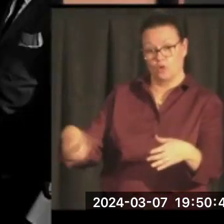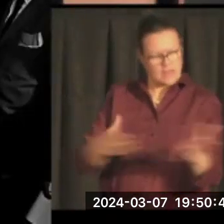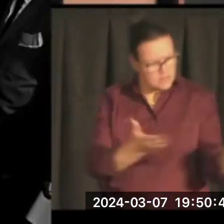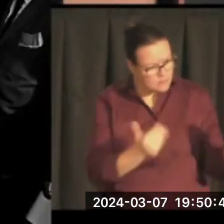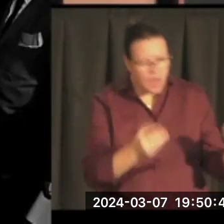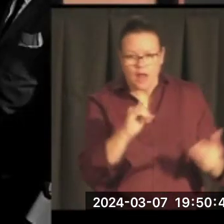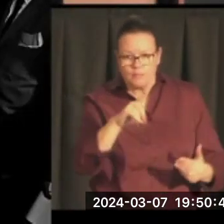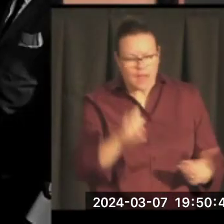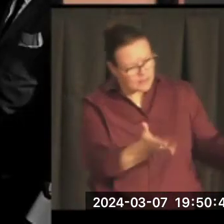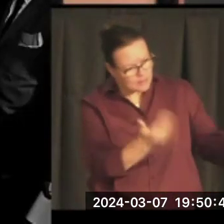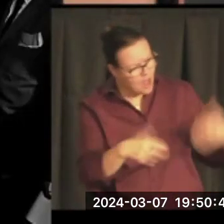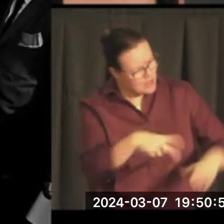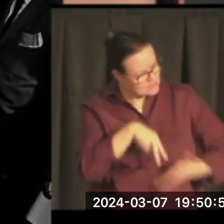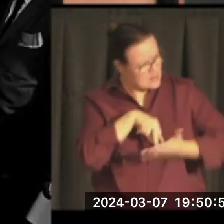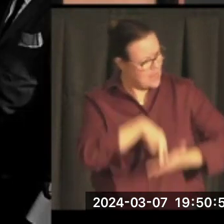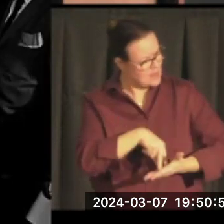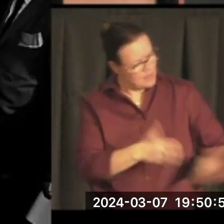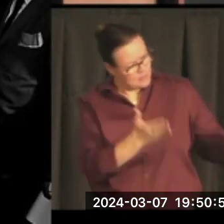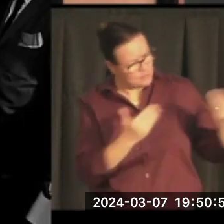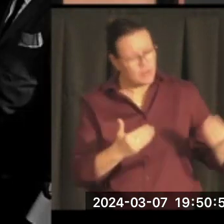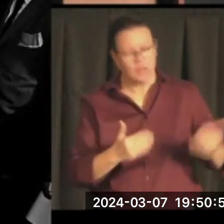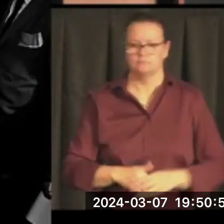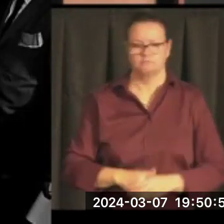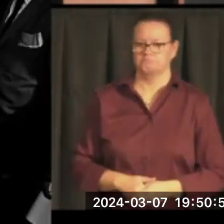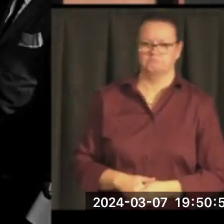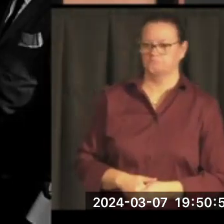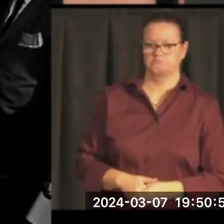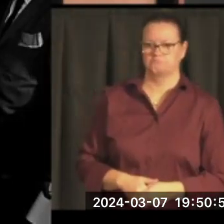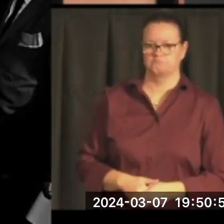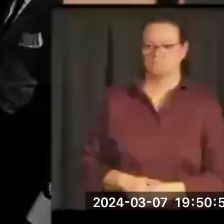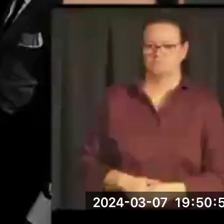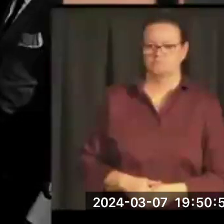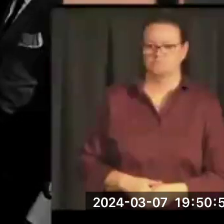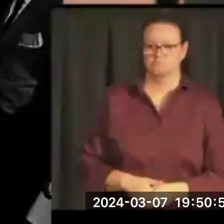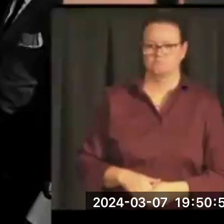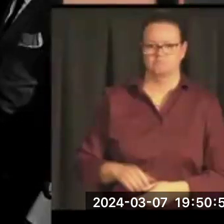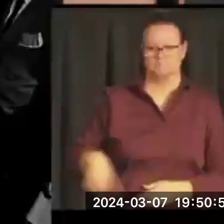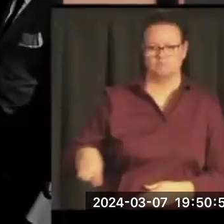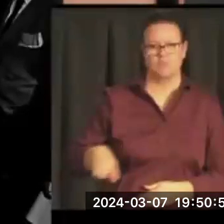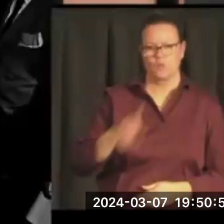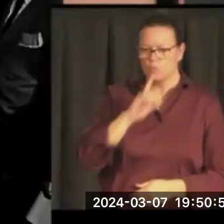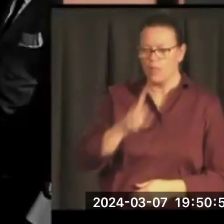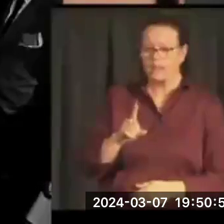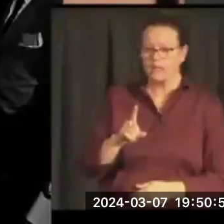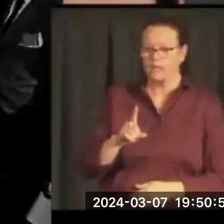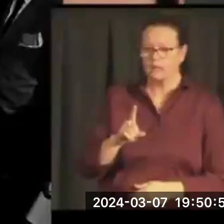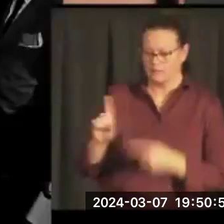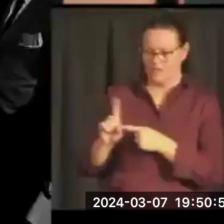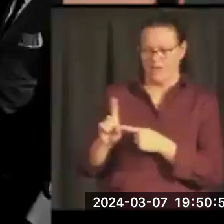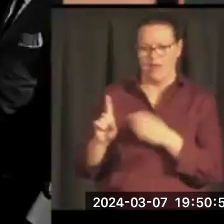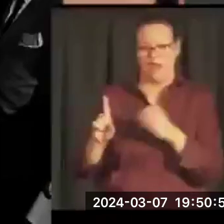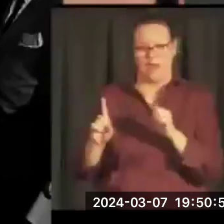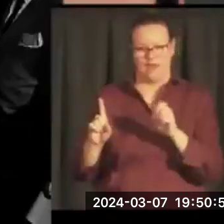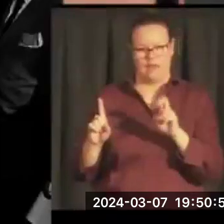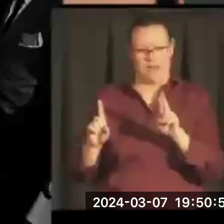achievement of the Senate. And he said to them, it wouldn't have happened without Everett Dirksen. He's the one that got the